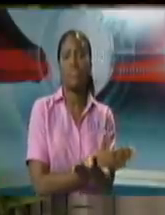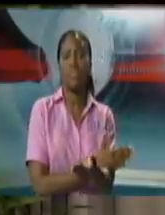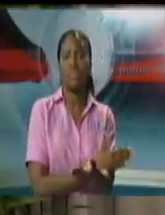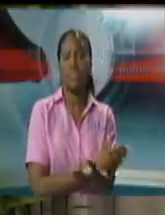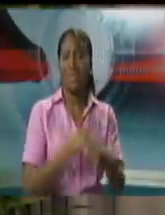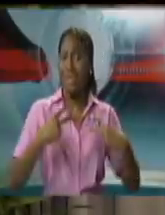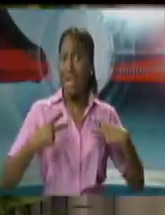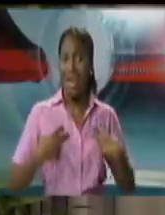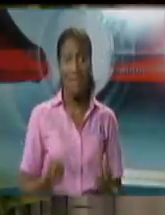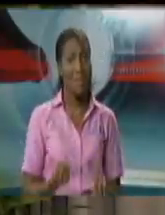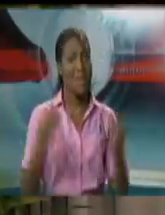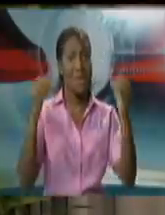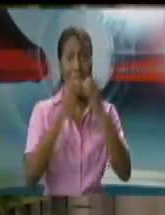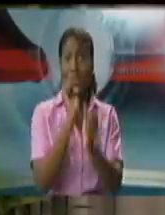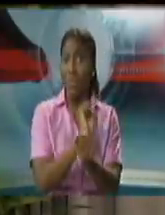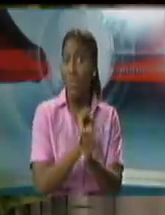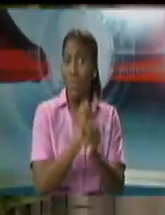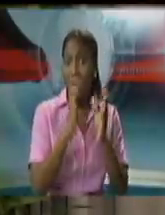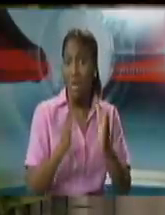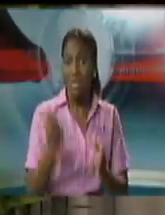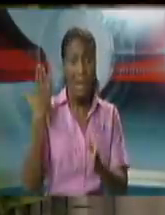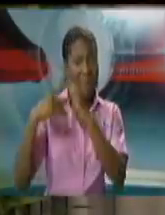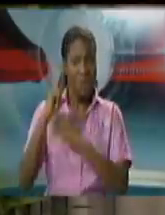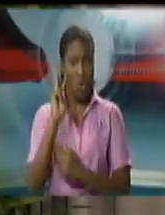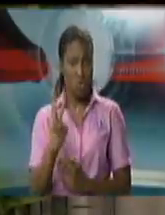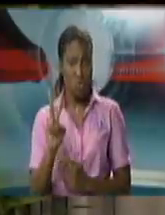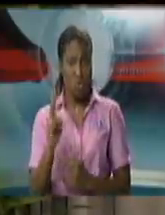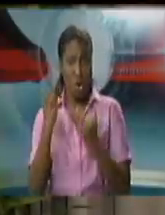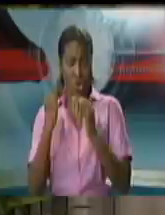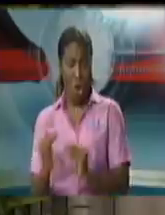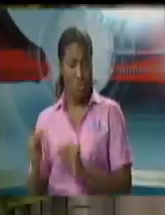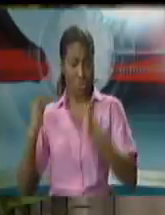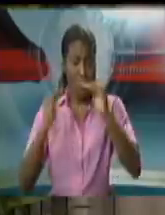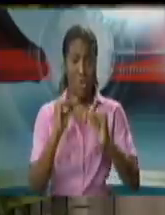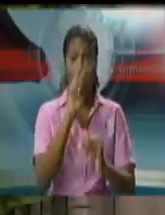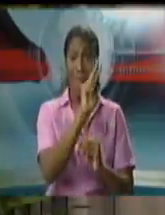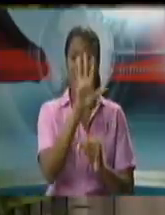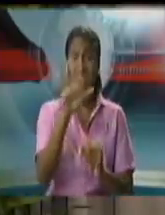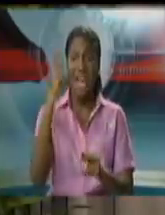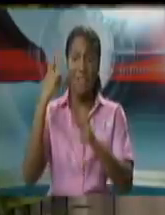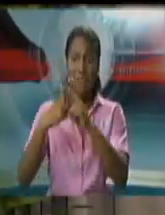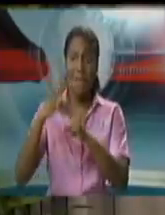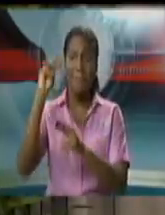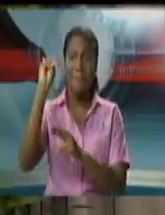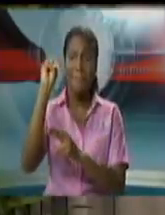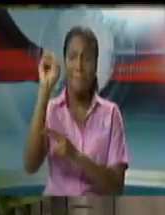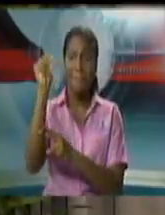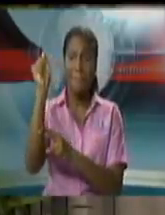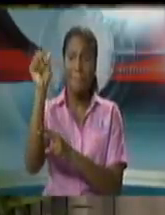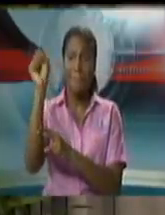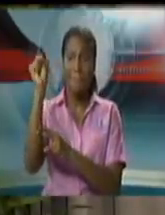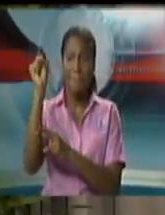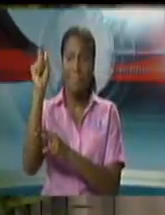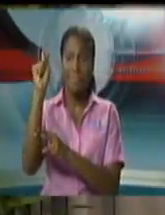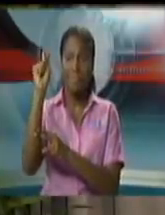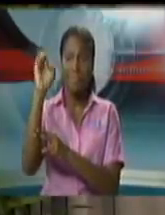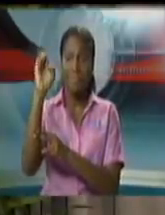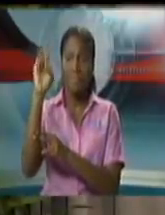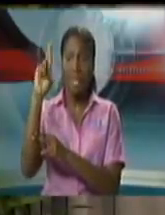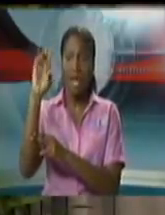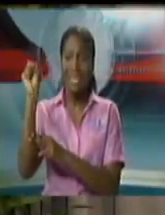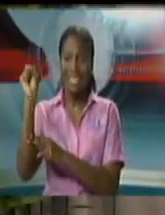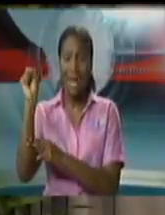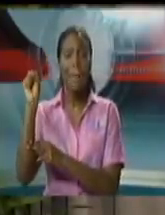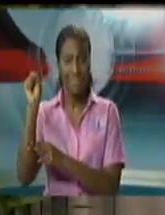headed up to 25. You all know the story of the extent of reforms. In that structure, we also,